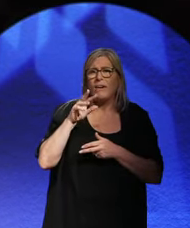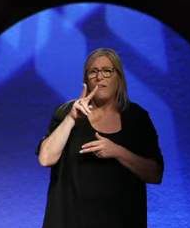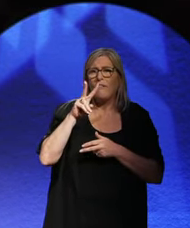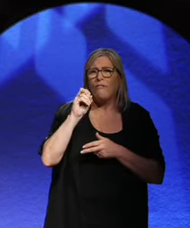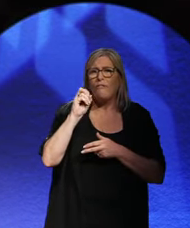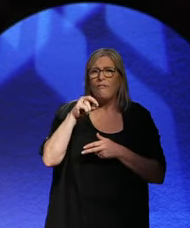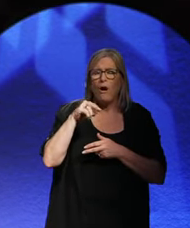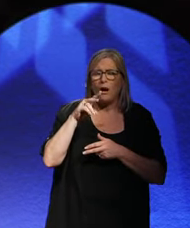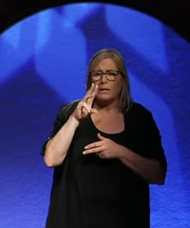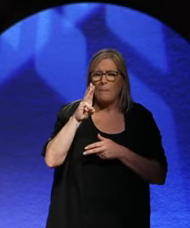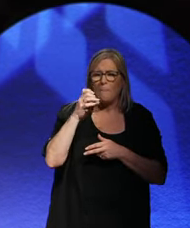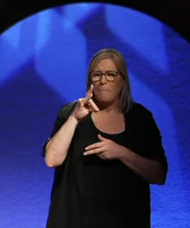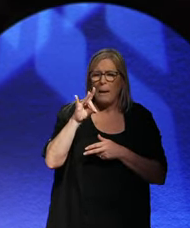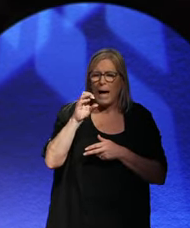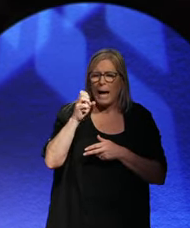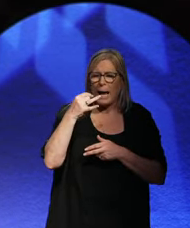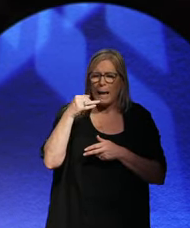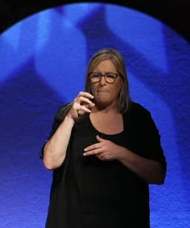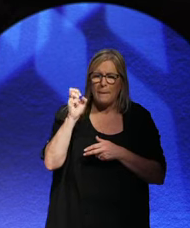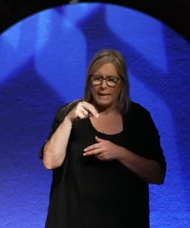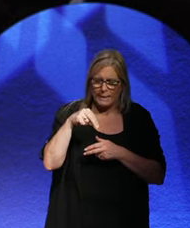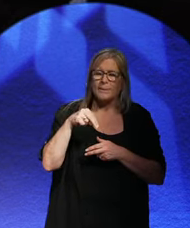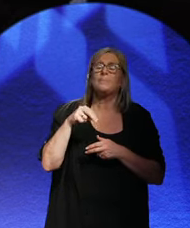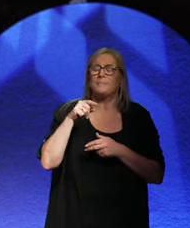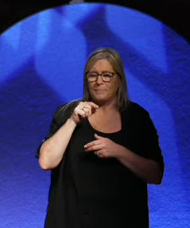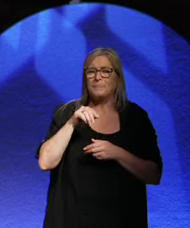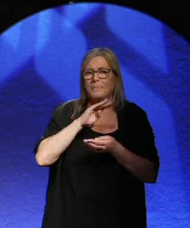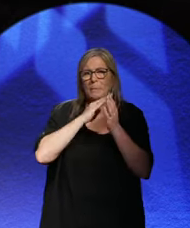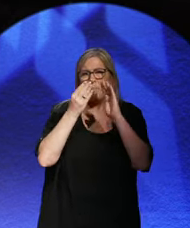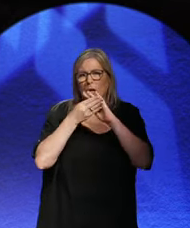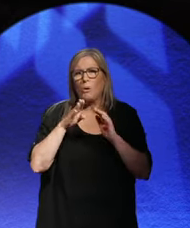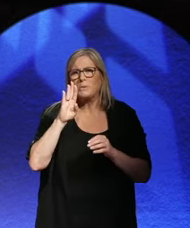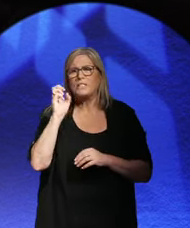becomes the chancellor, right-wing baron.